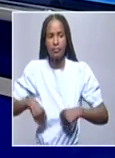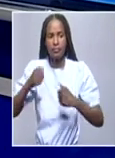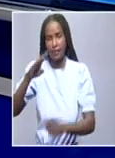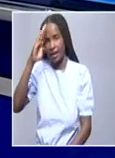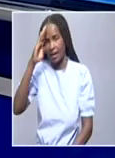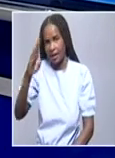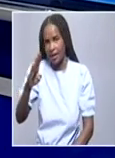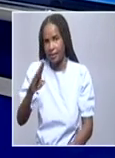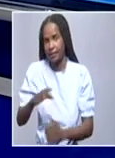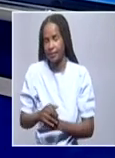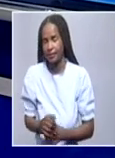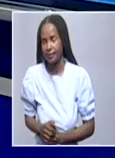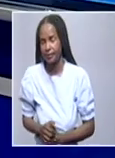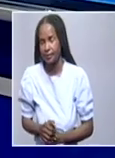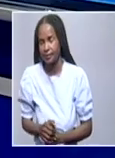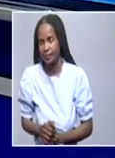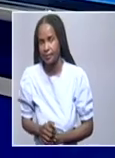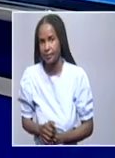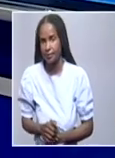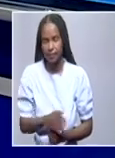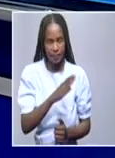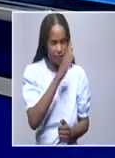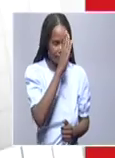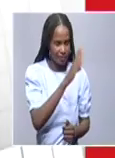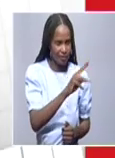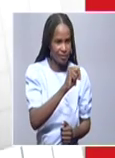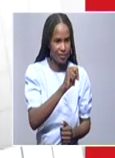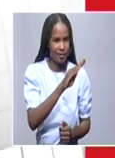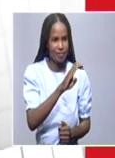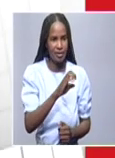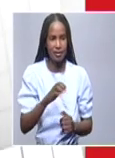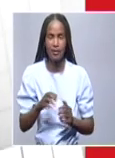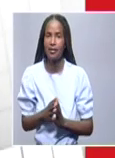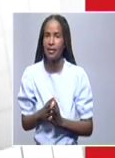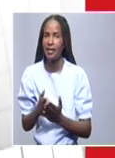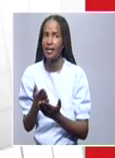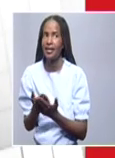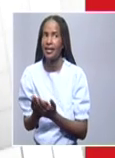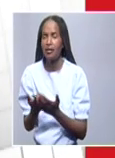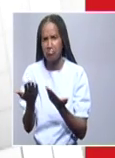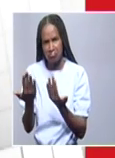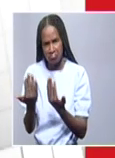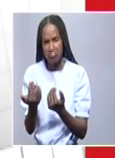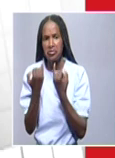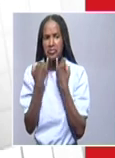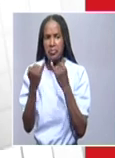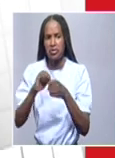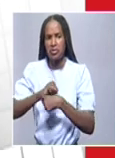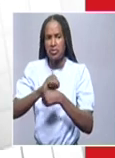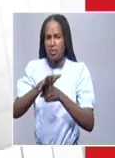Good afternoon, Mr. Nangombe. Yeah, good afternoon. How are you? And very well, thank you for asking. Please do go ahead with the update.